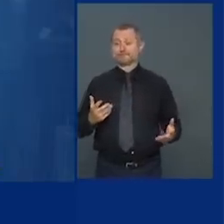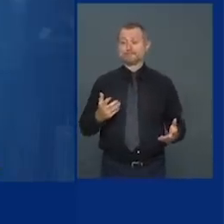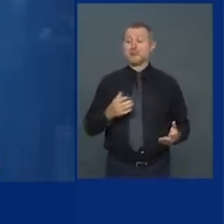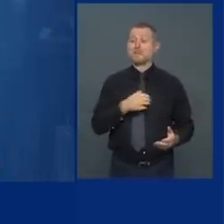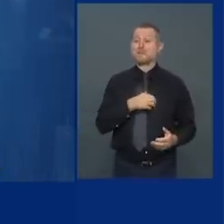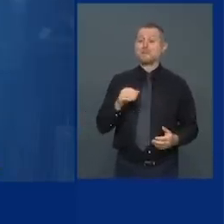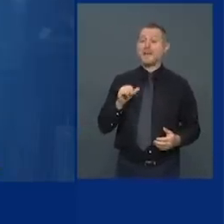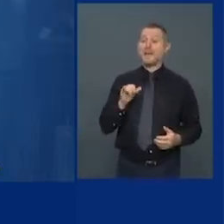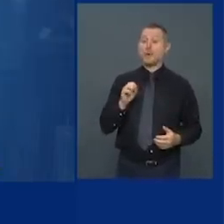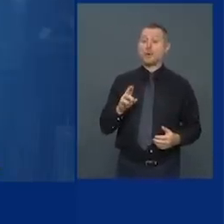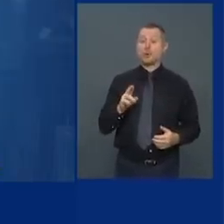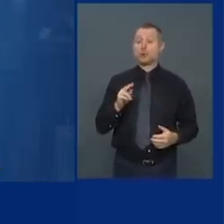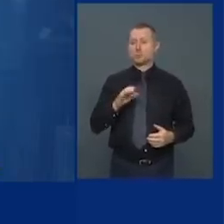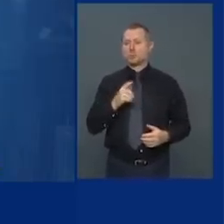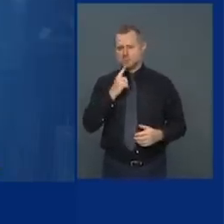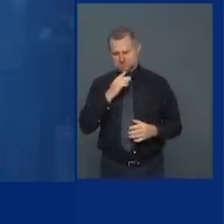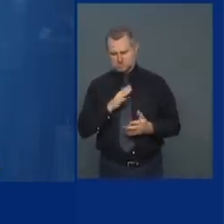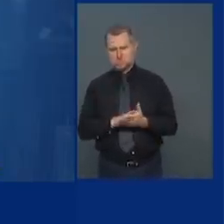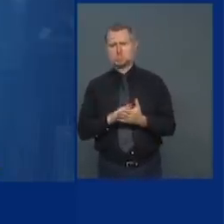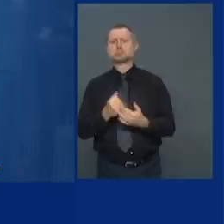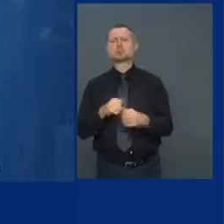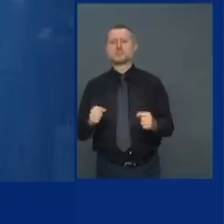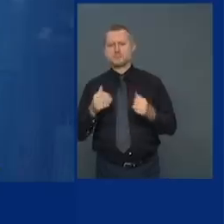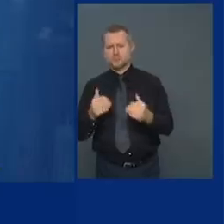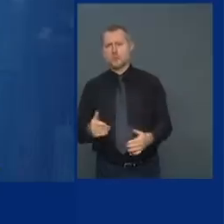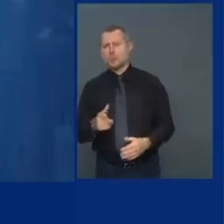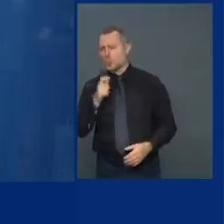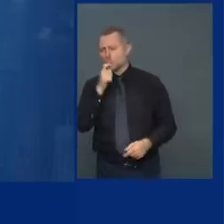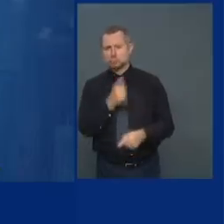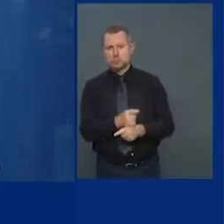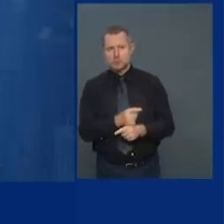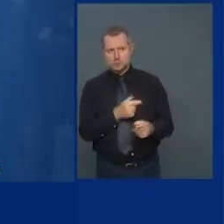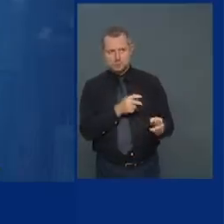right? Who's wrong? Who knows?